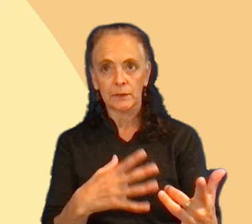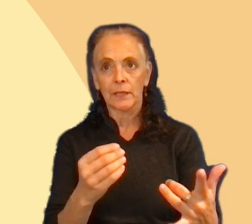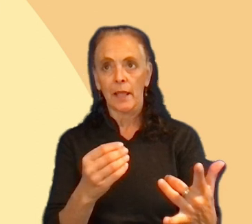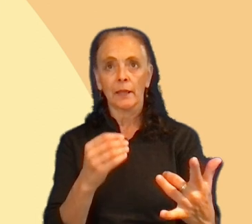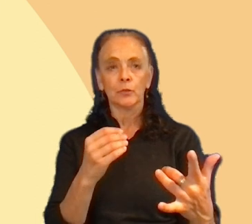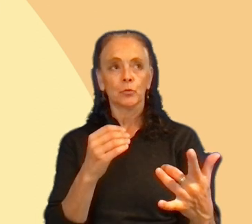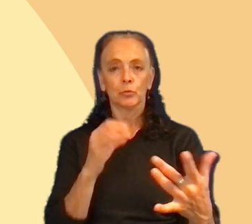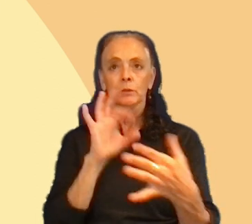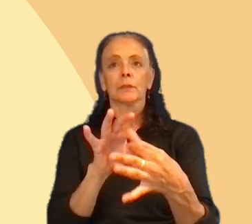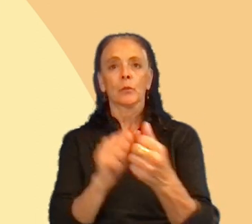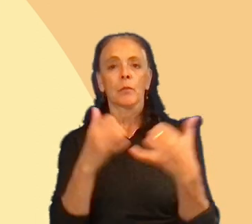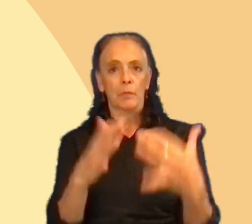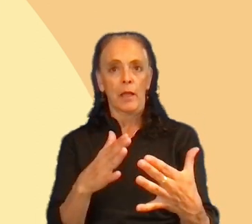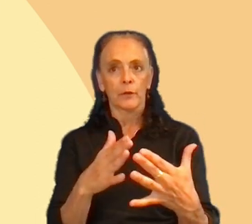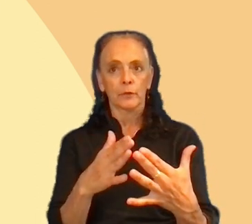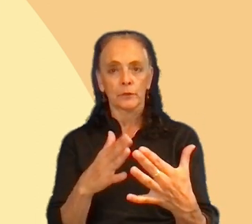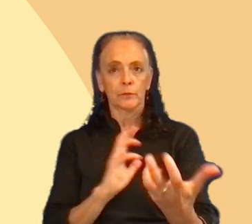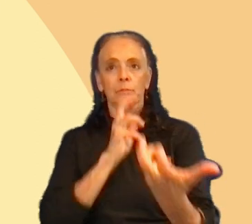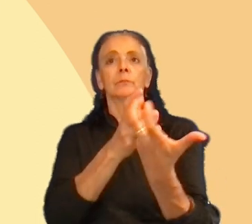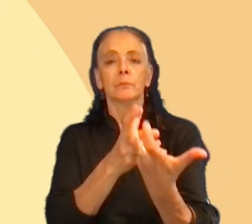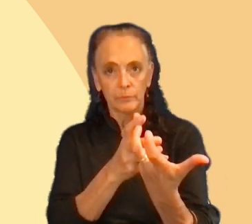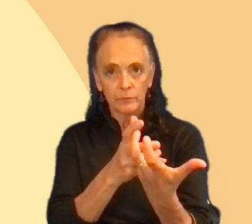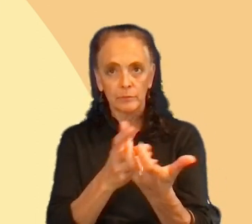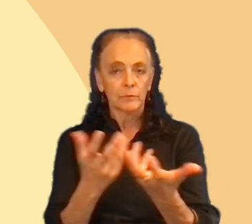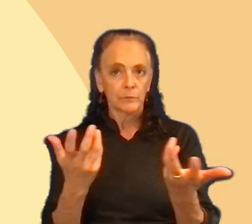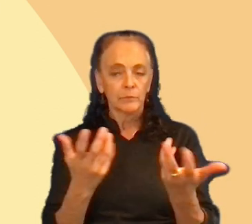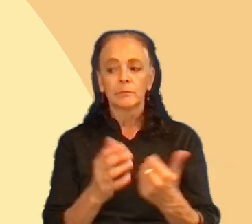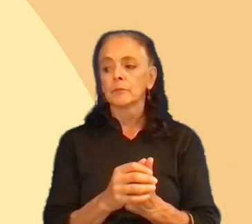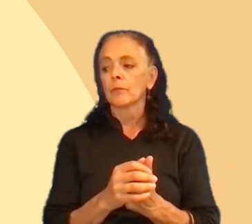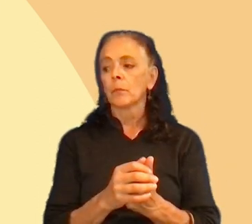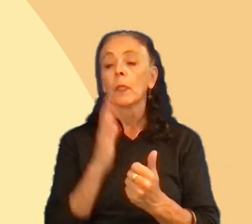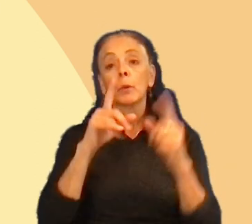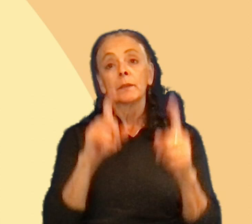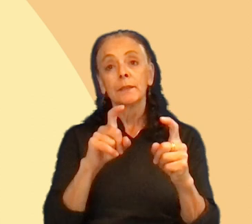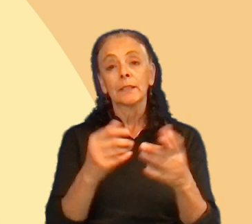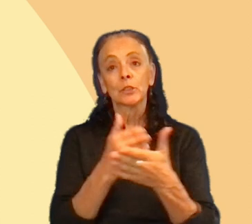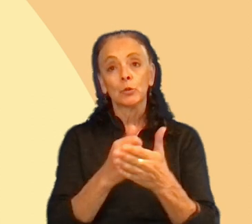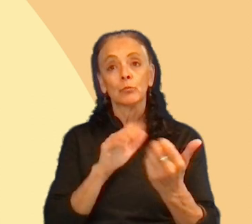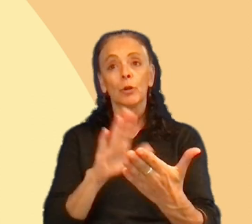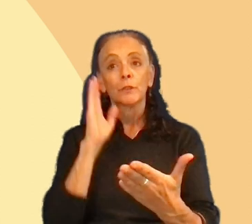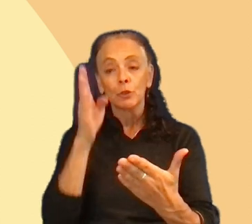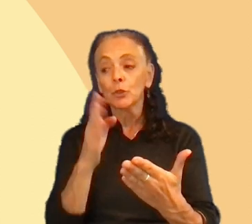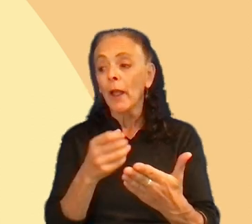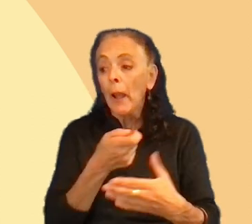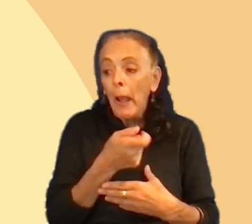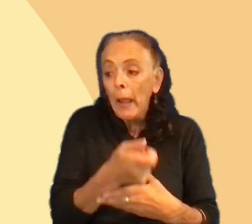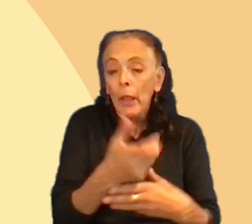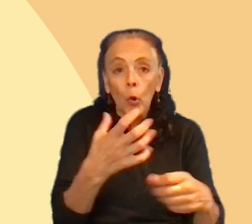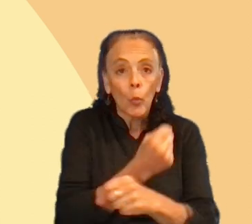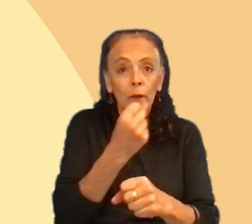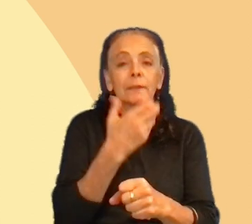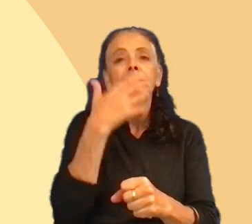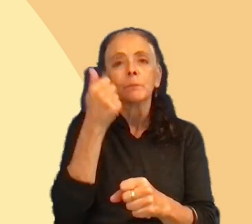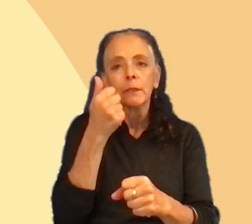accordingly. We are going to test new approaches in the future. And small wins build the path to a better UX